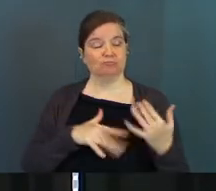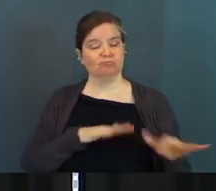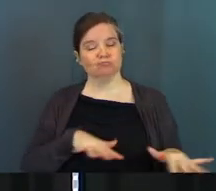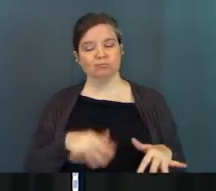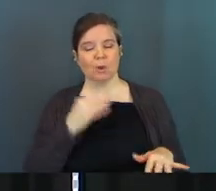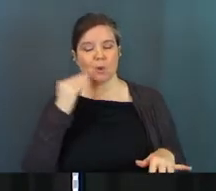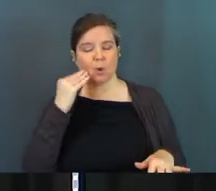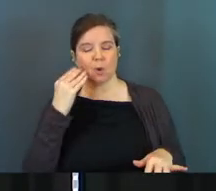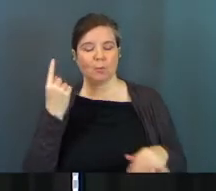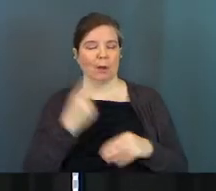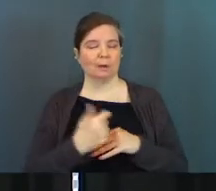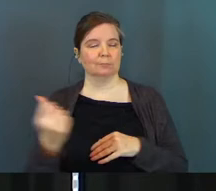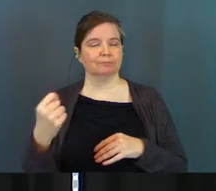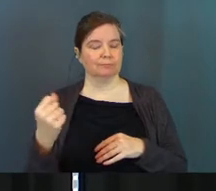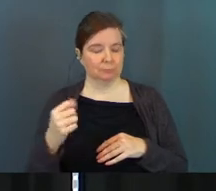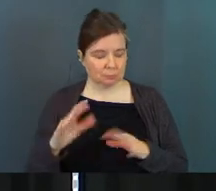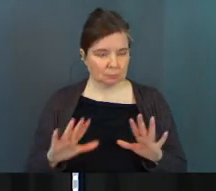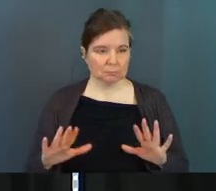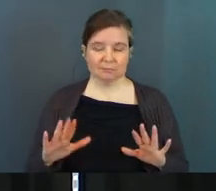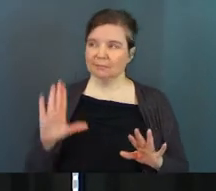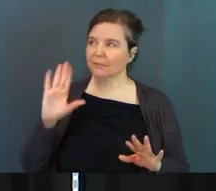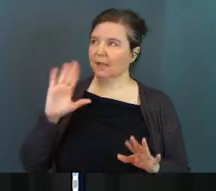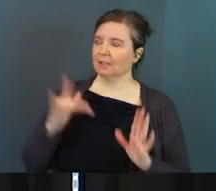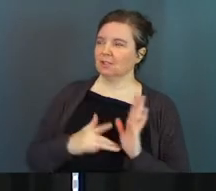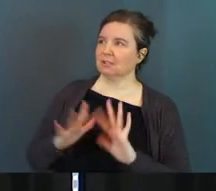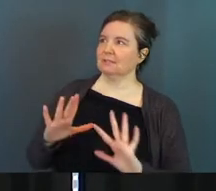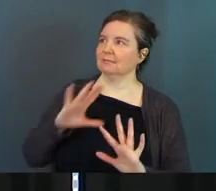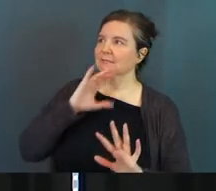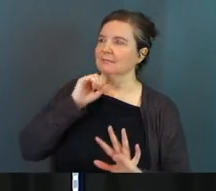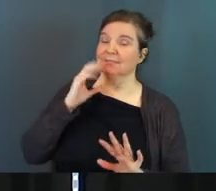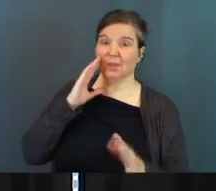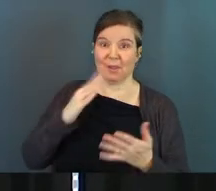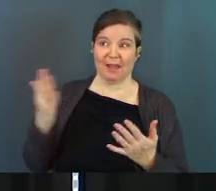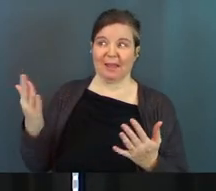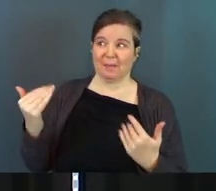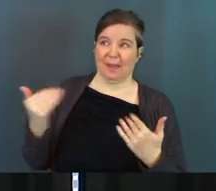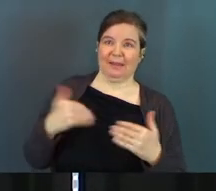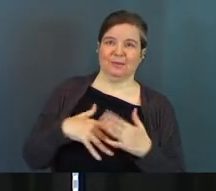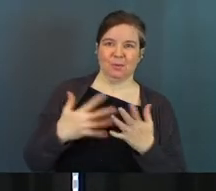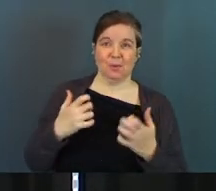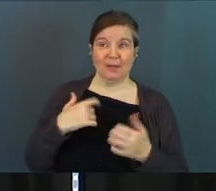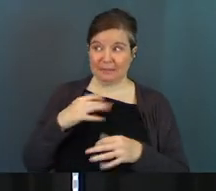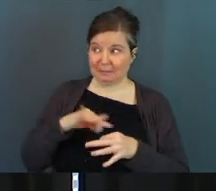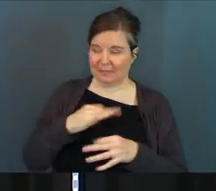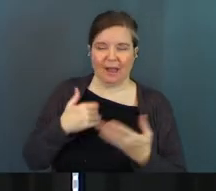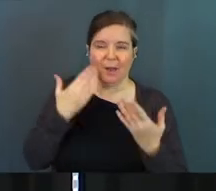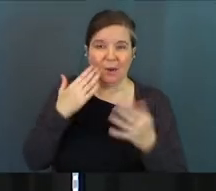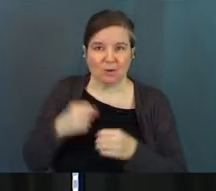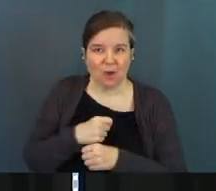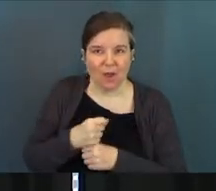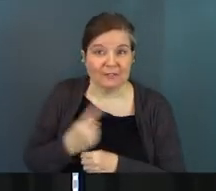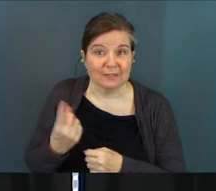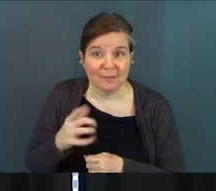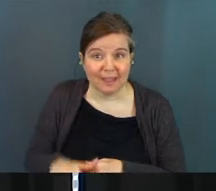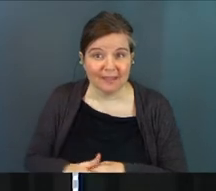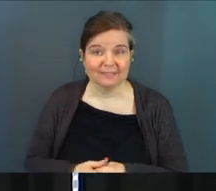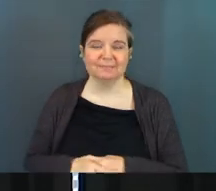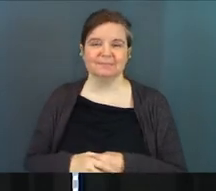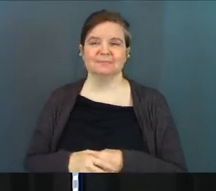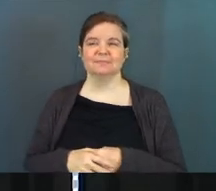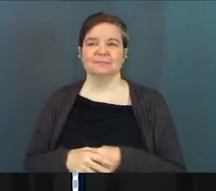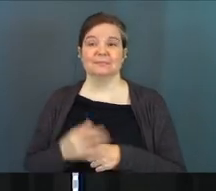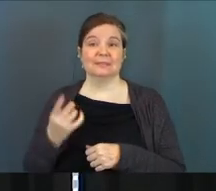out at home one day, and it's like, knock, knock, and you're like, hey, Jesus, you know what I mean? It's like, come on in. You want some tea? I don't know. You want some coffee? Something like that?